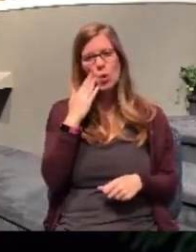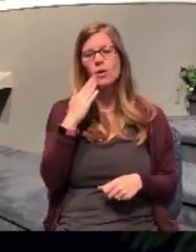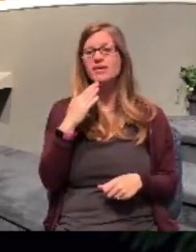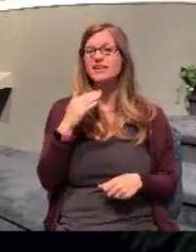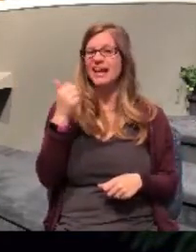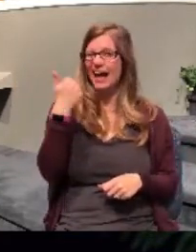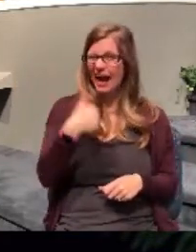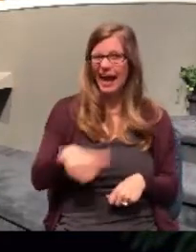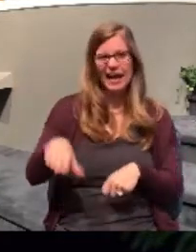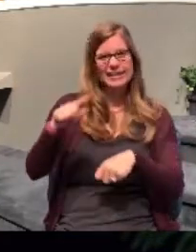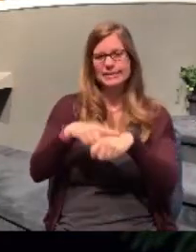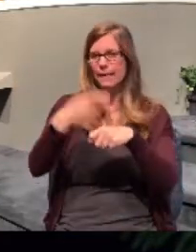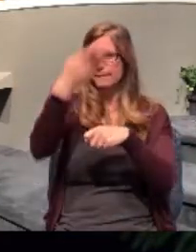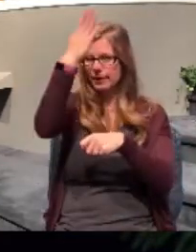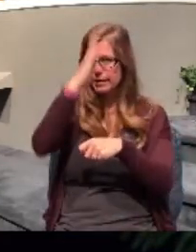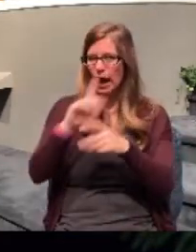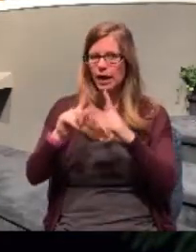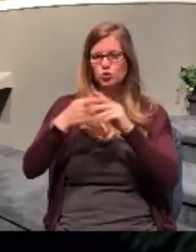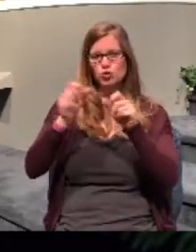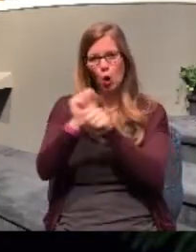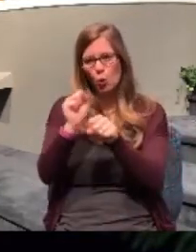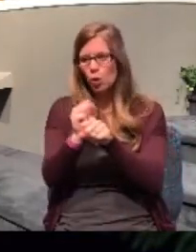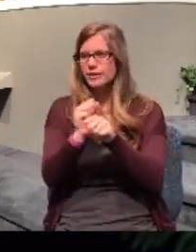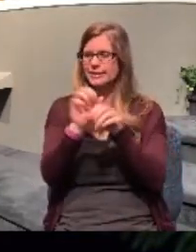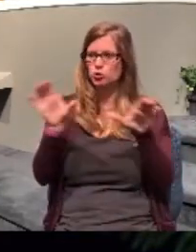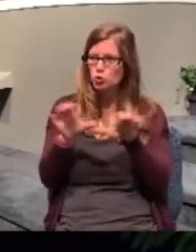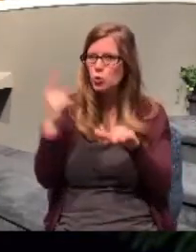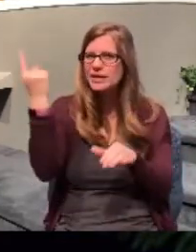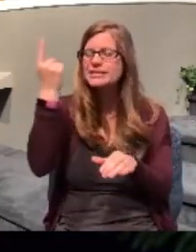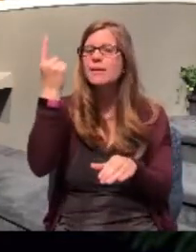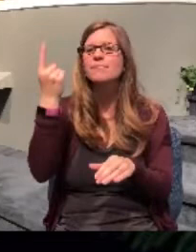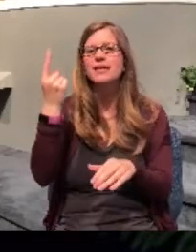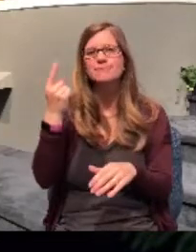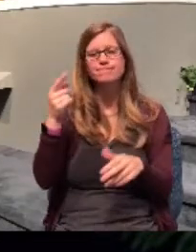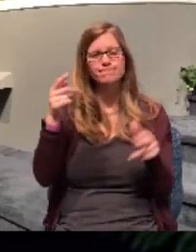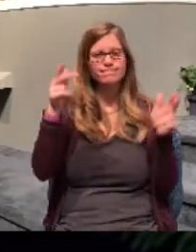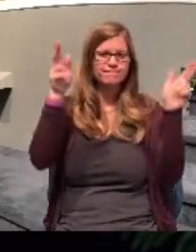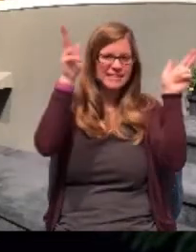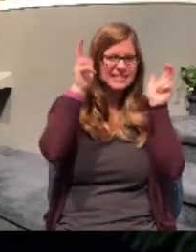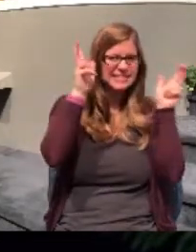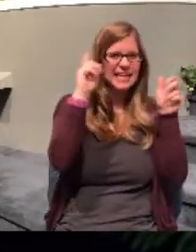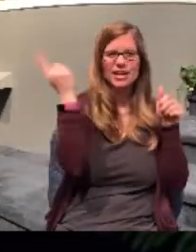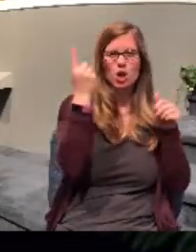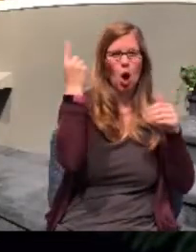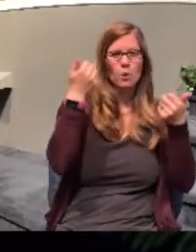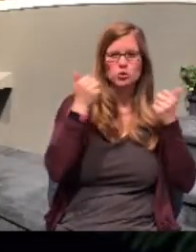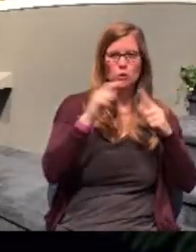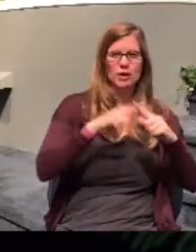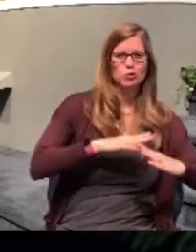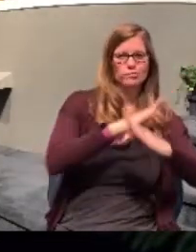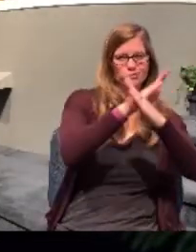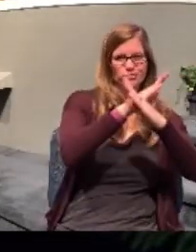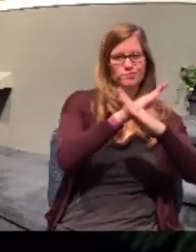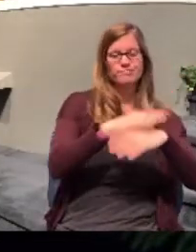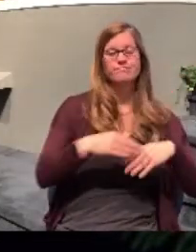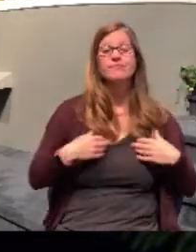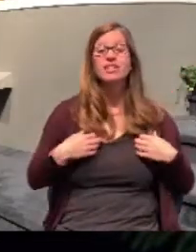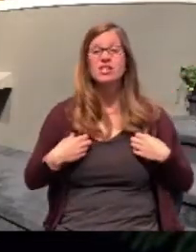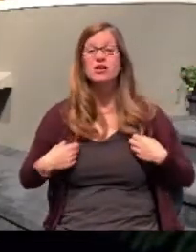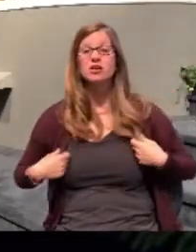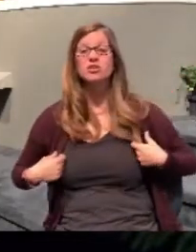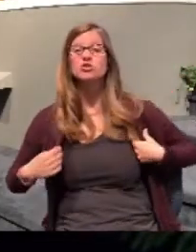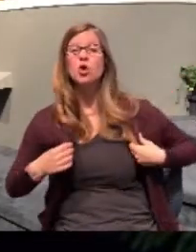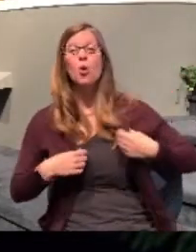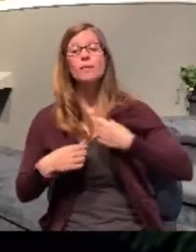with spiritual opposition. If you read on down in this story here in Acts chapter 16, a young girl who was